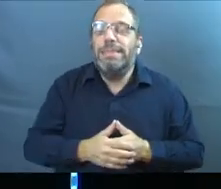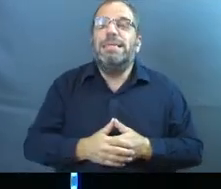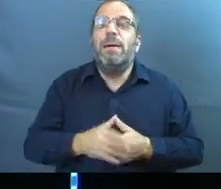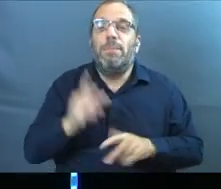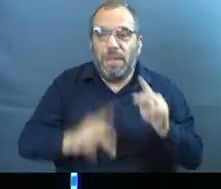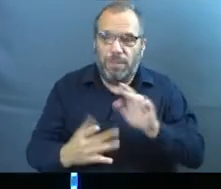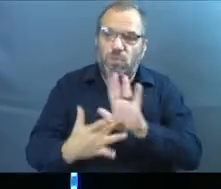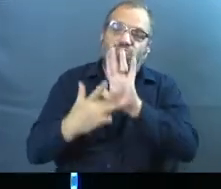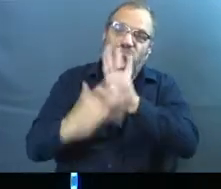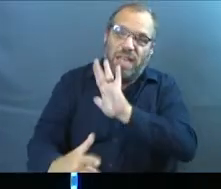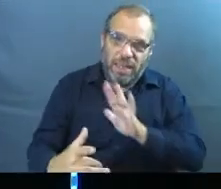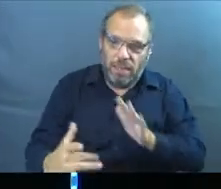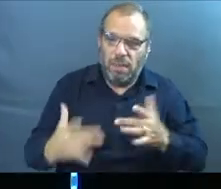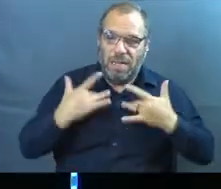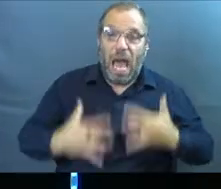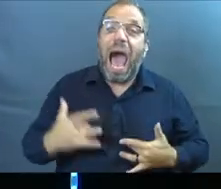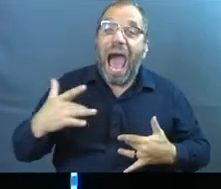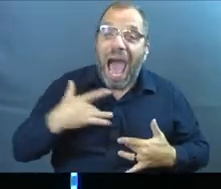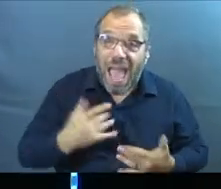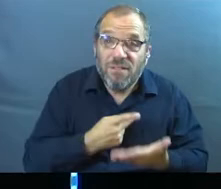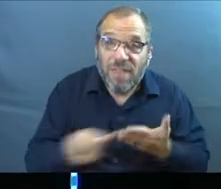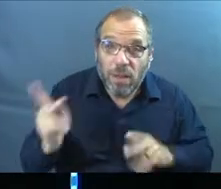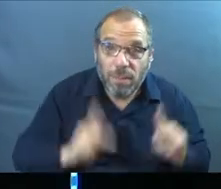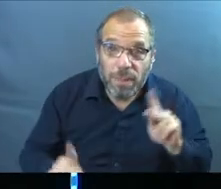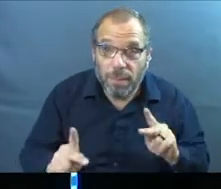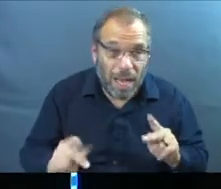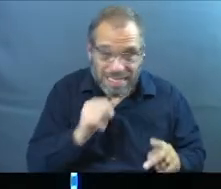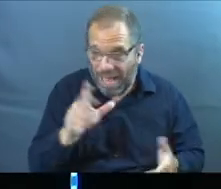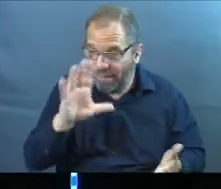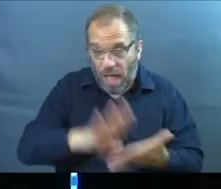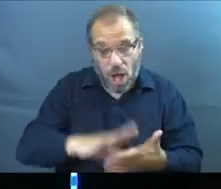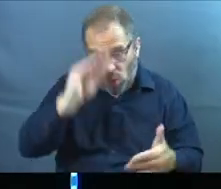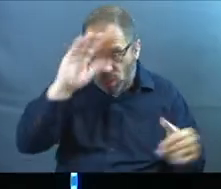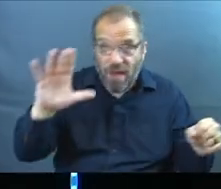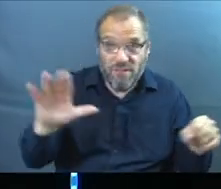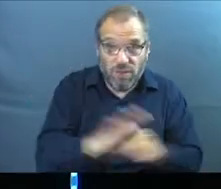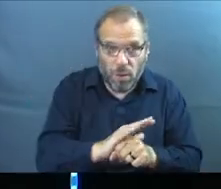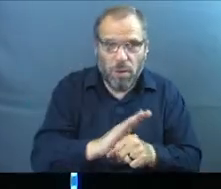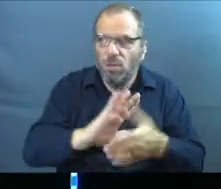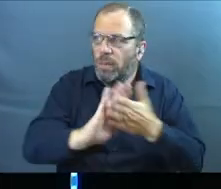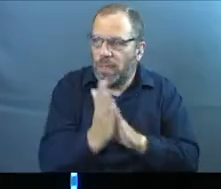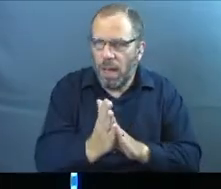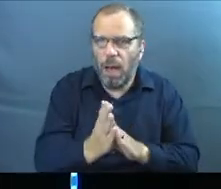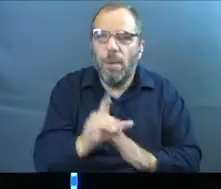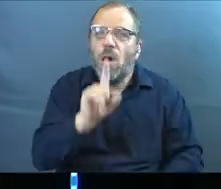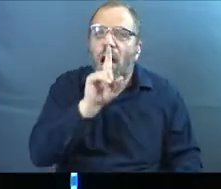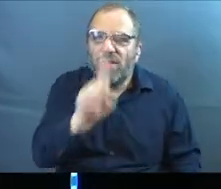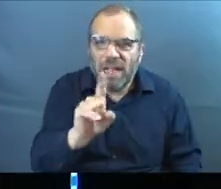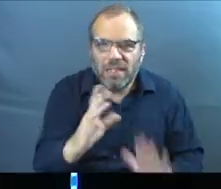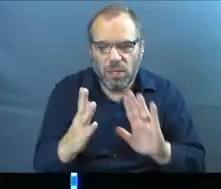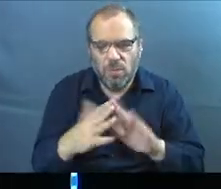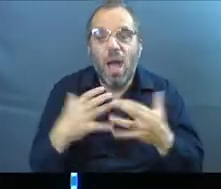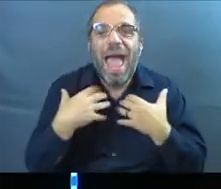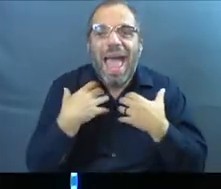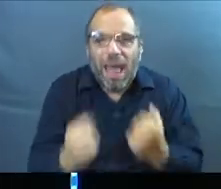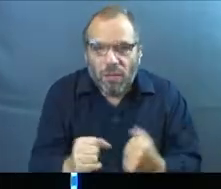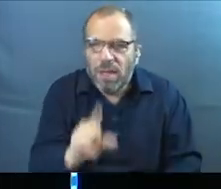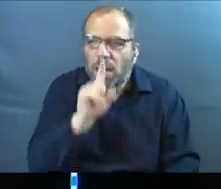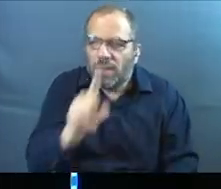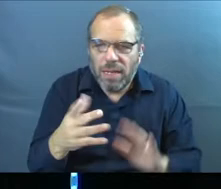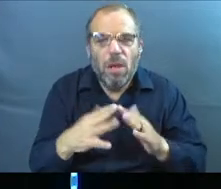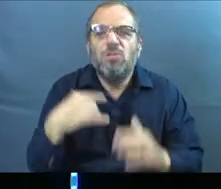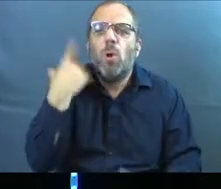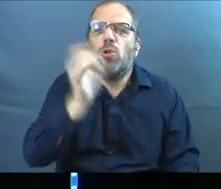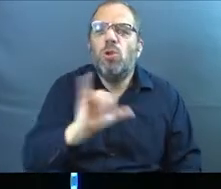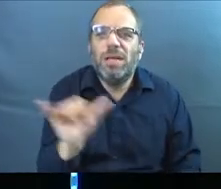have let us down. I've let people down because I have not fully learned what it looks like to be that authentic community, that healthy community. So